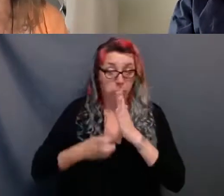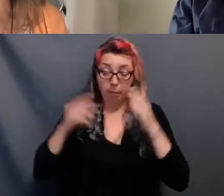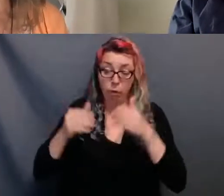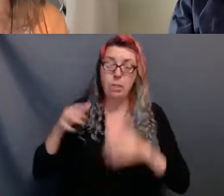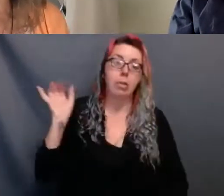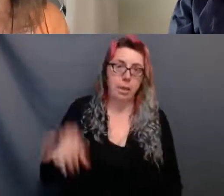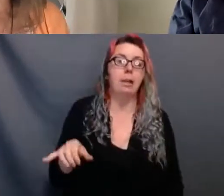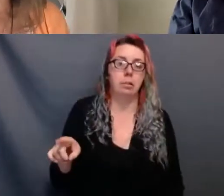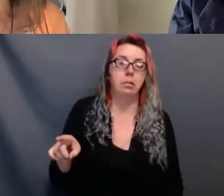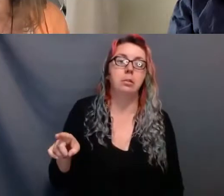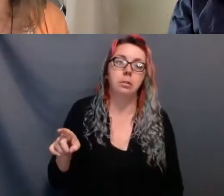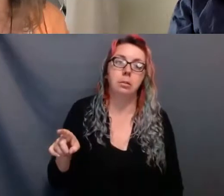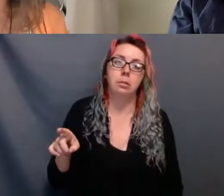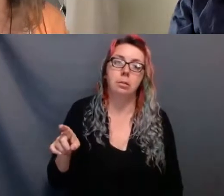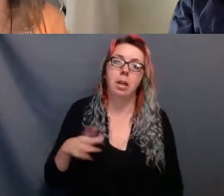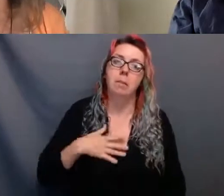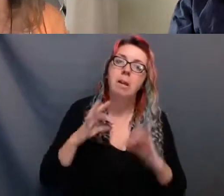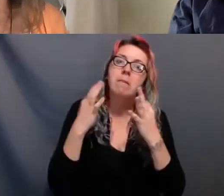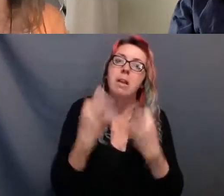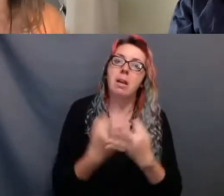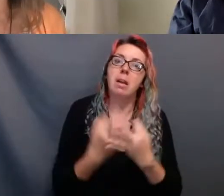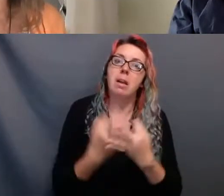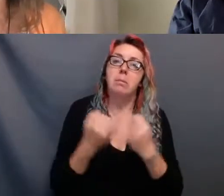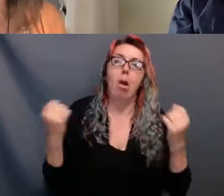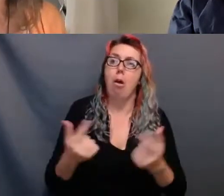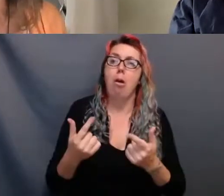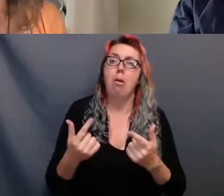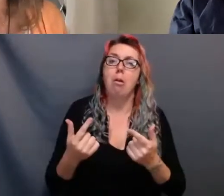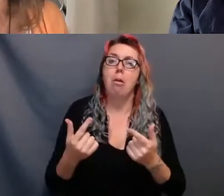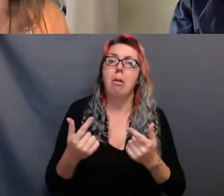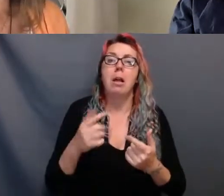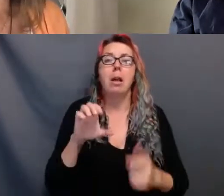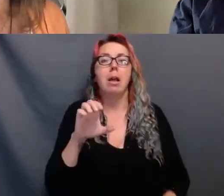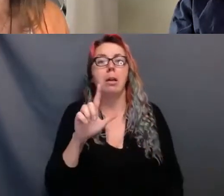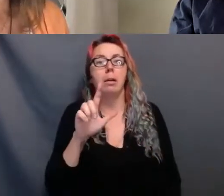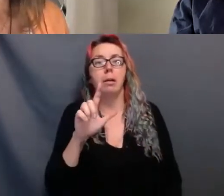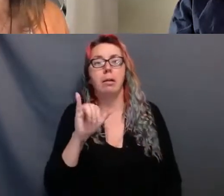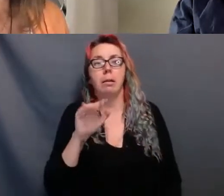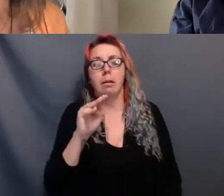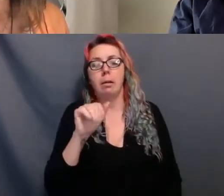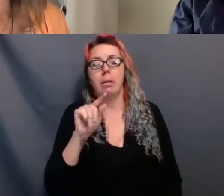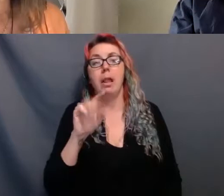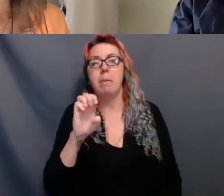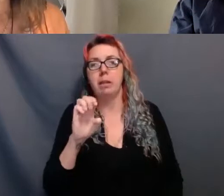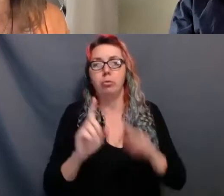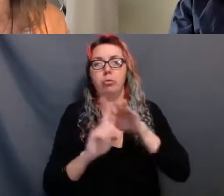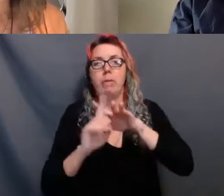are climate refugees. I now.